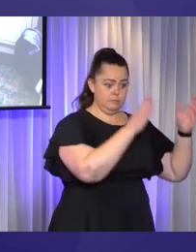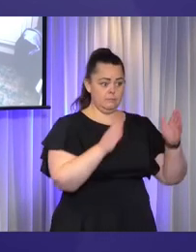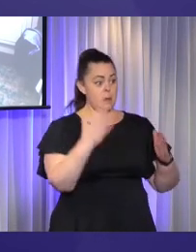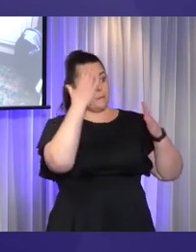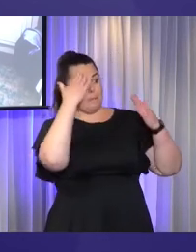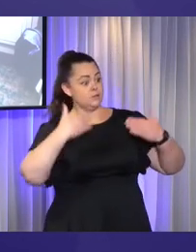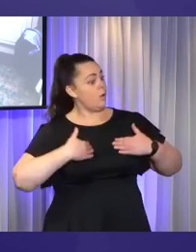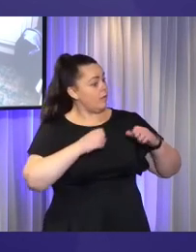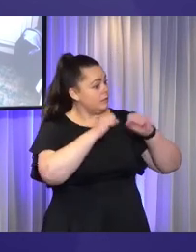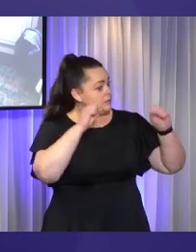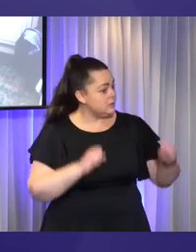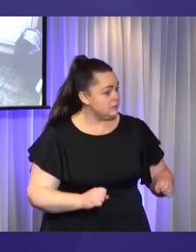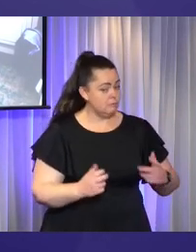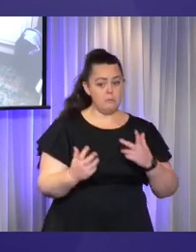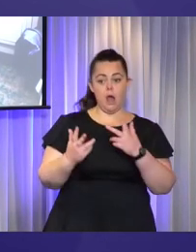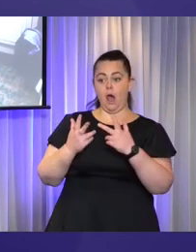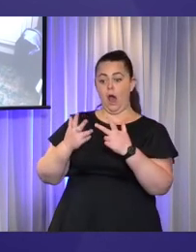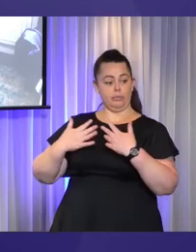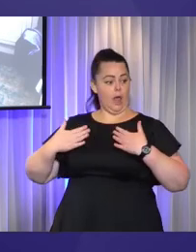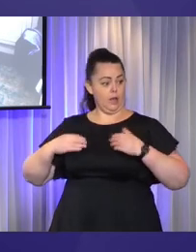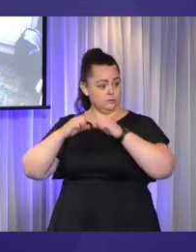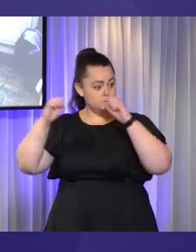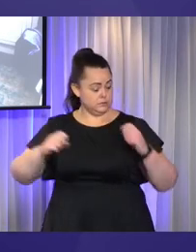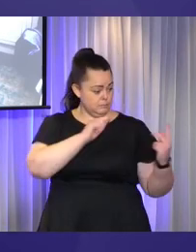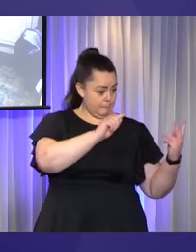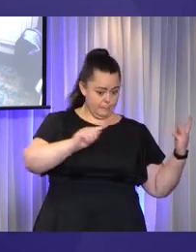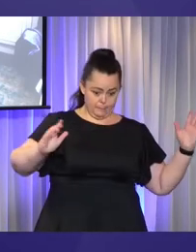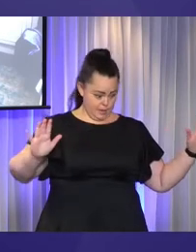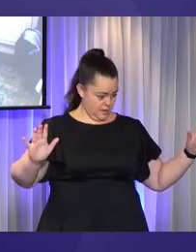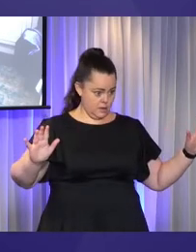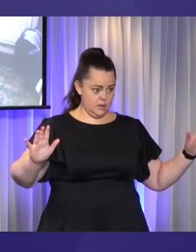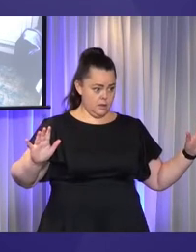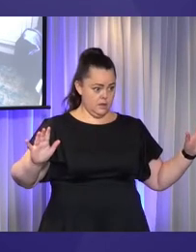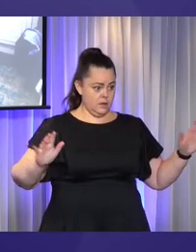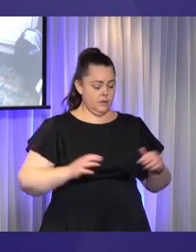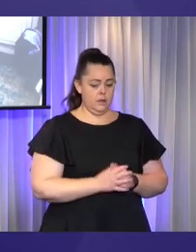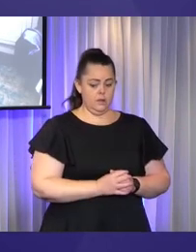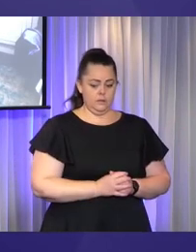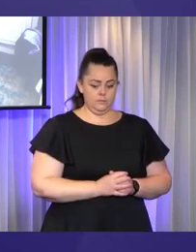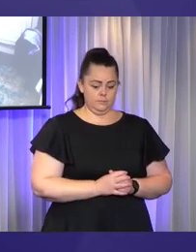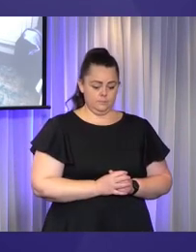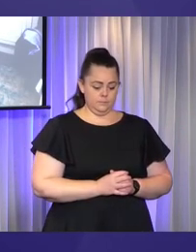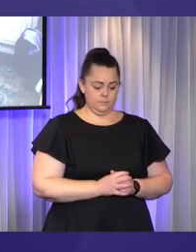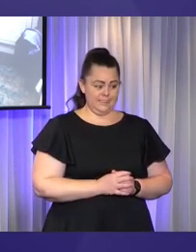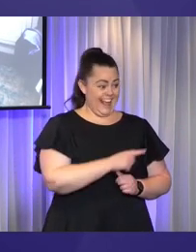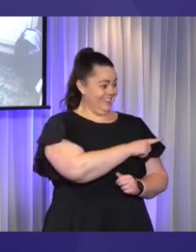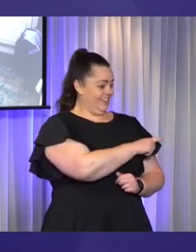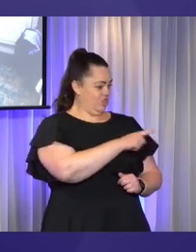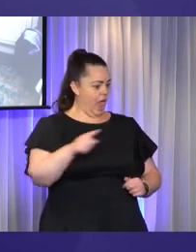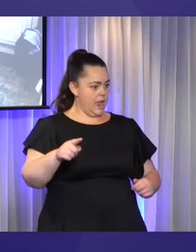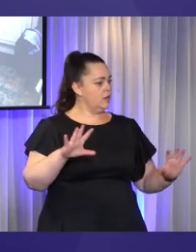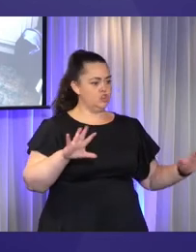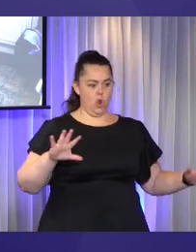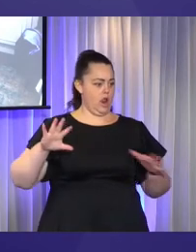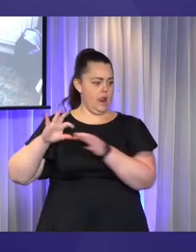And mental health and health services themselves don't marry with NDIS very